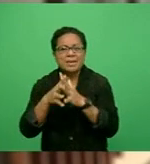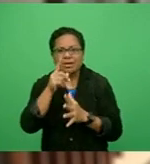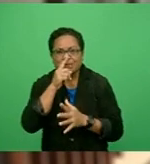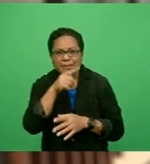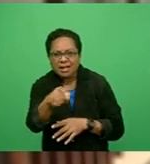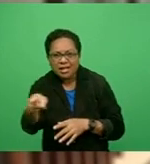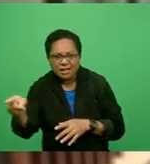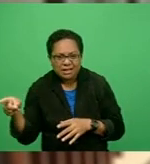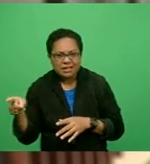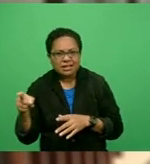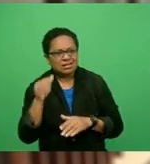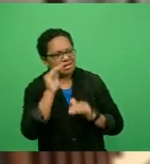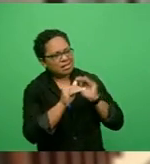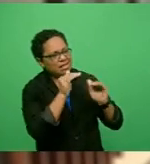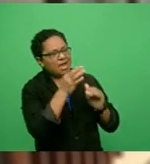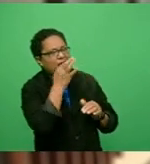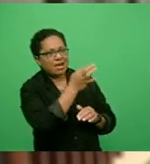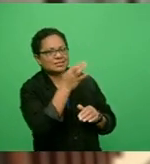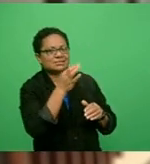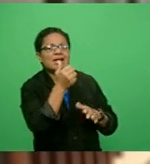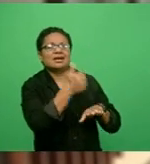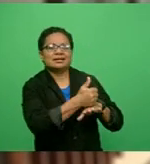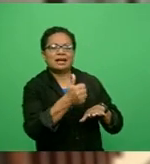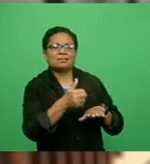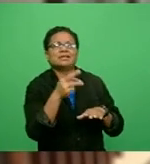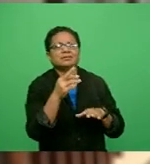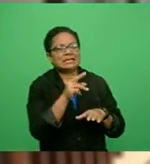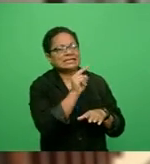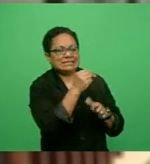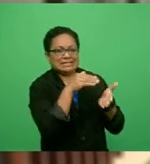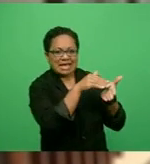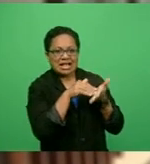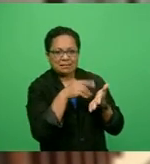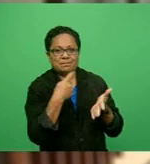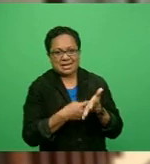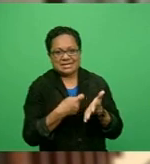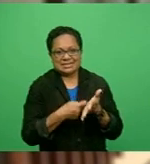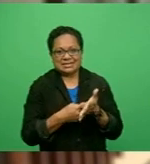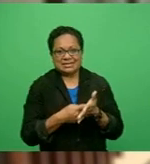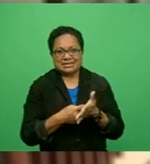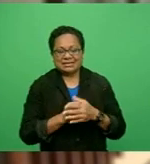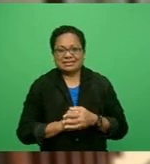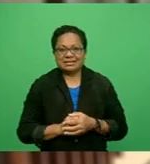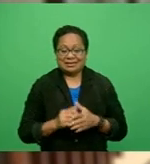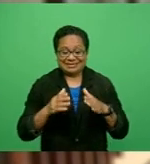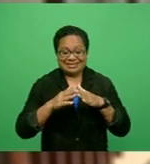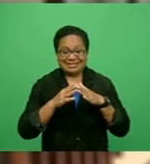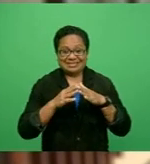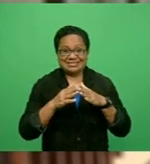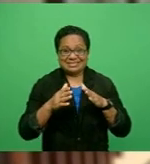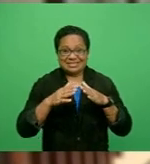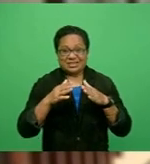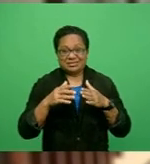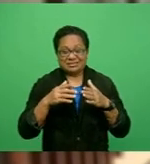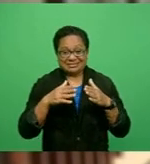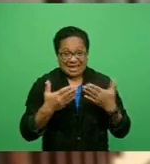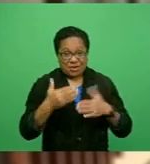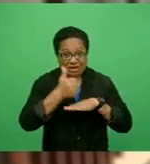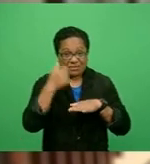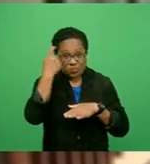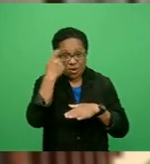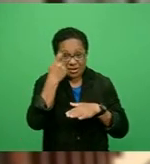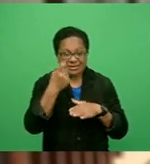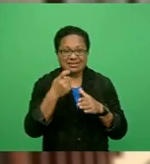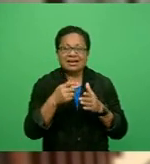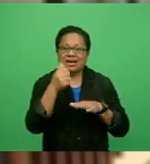increased last week, indicating the economic recovery was running out of steam. Meanwhile, Australia